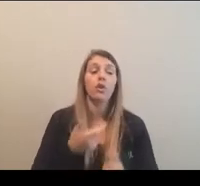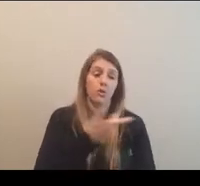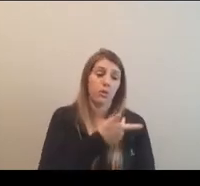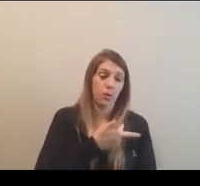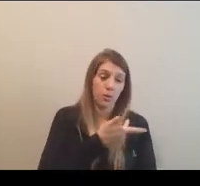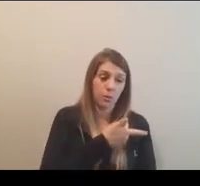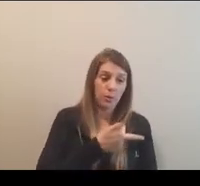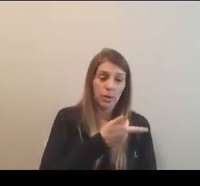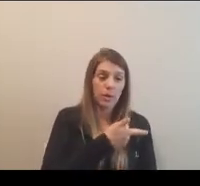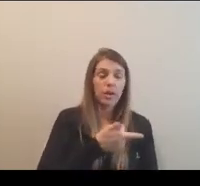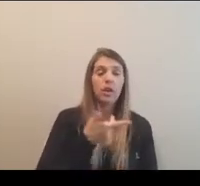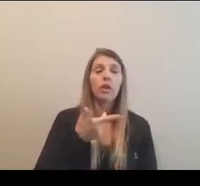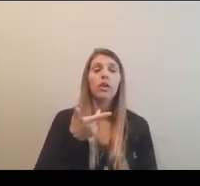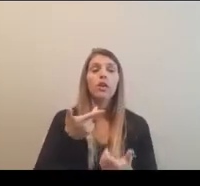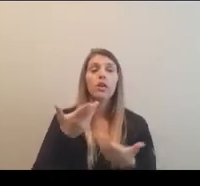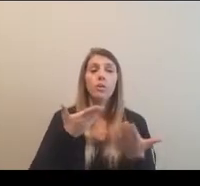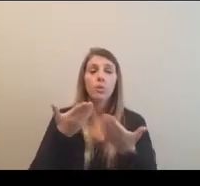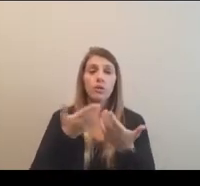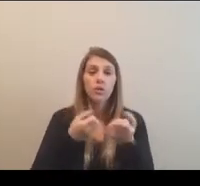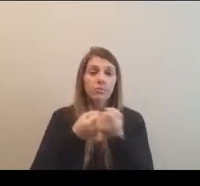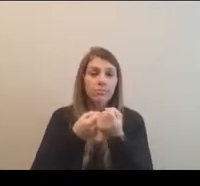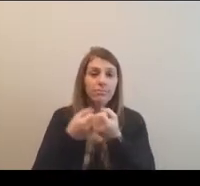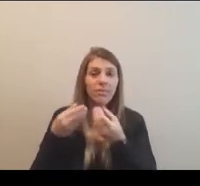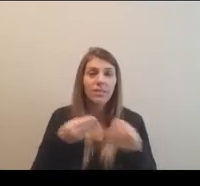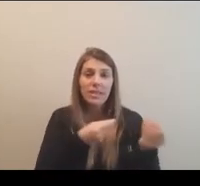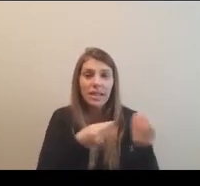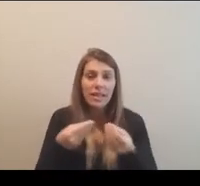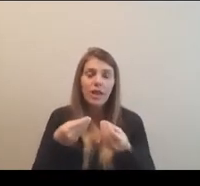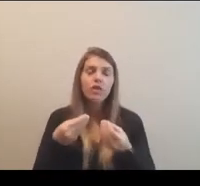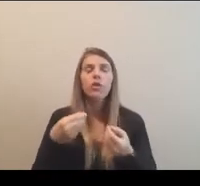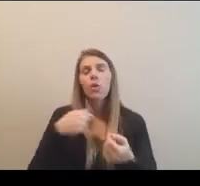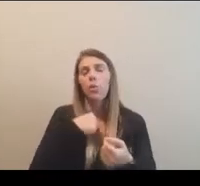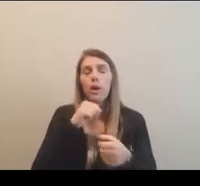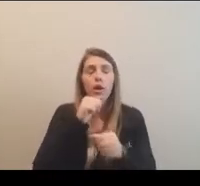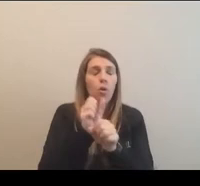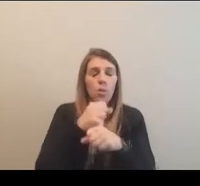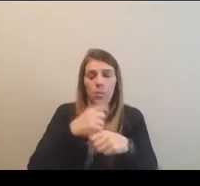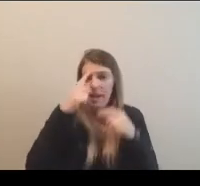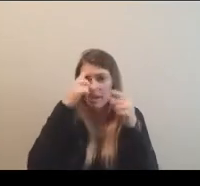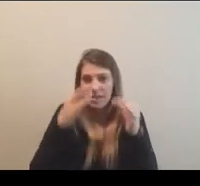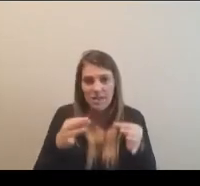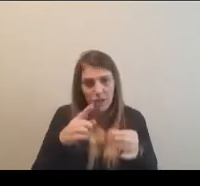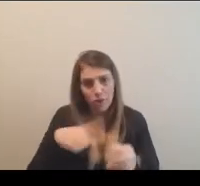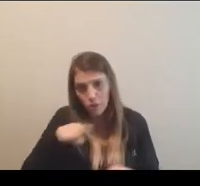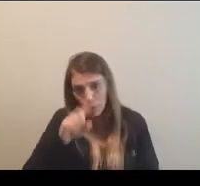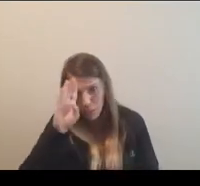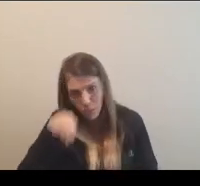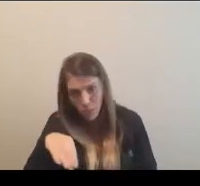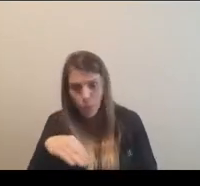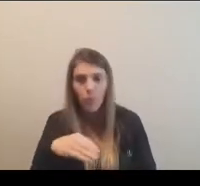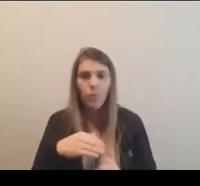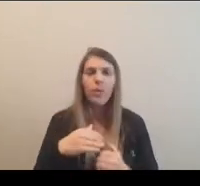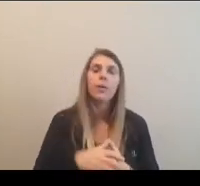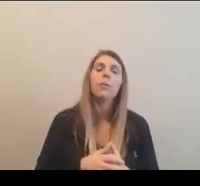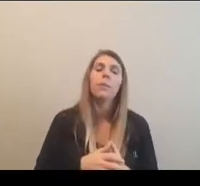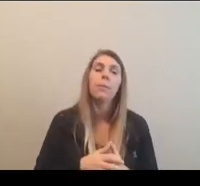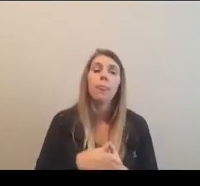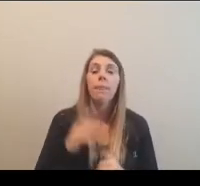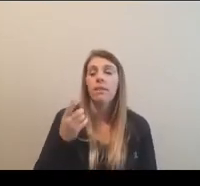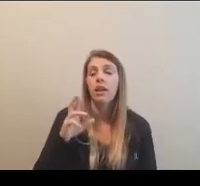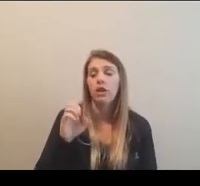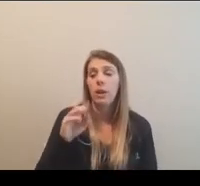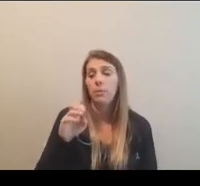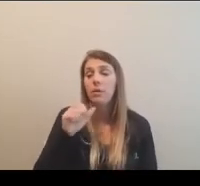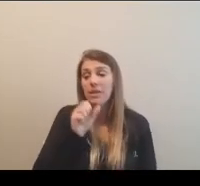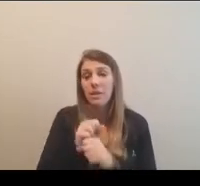here, uh, service spokespeople and facilitators and supporters, we don't make decisions as, as you all know, in the membership and, um, Dr. Everett doesn't